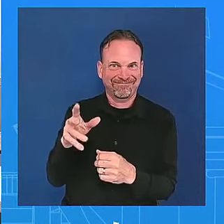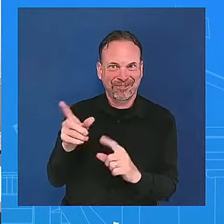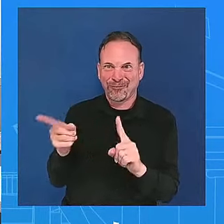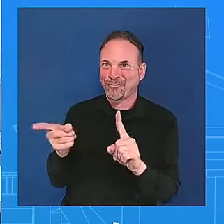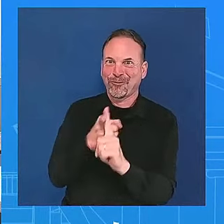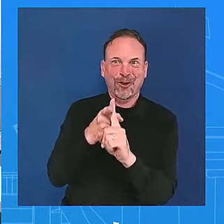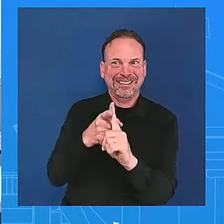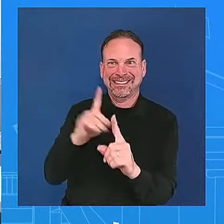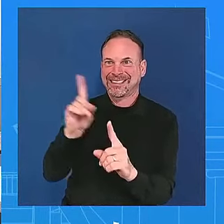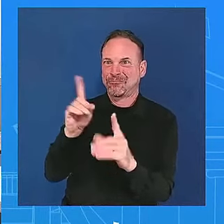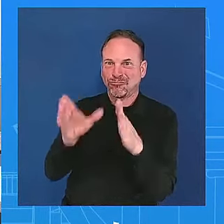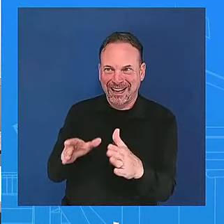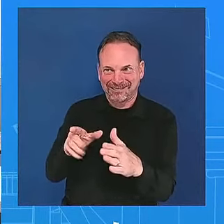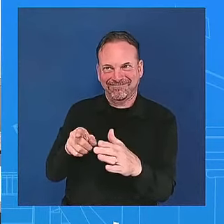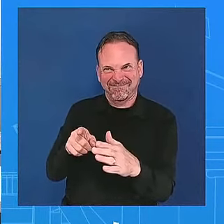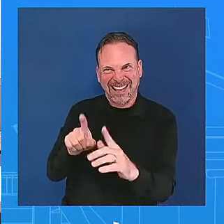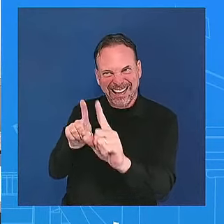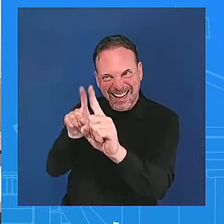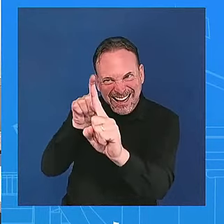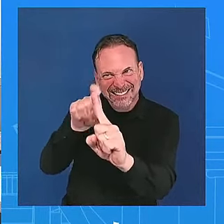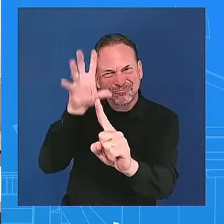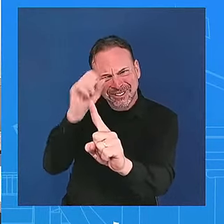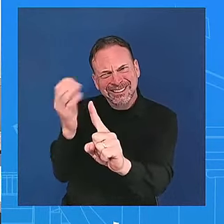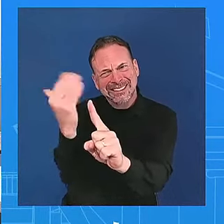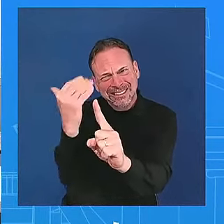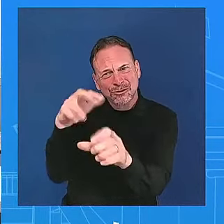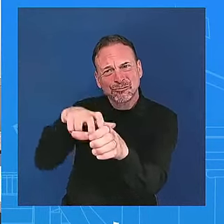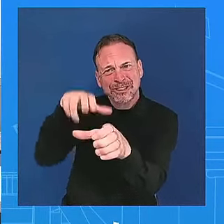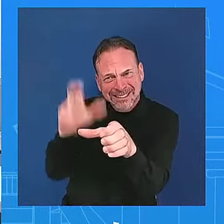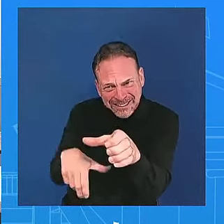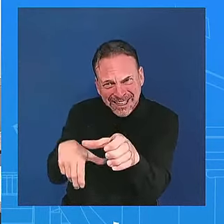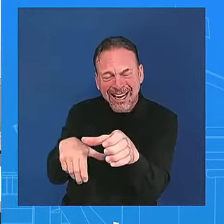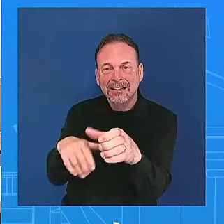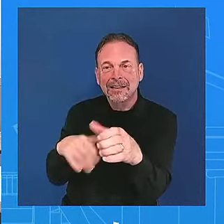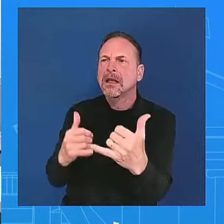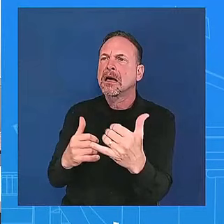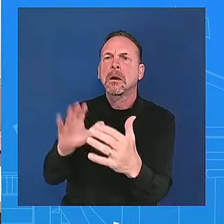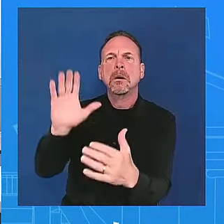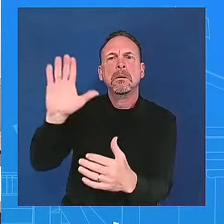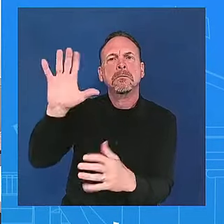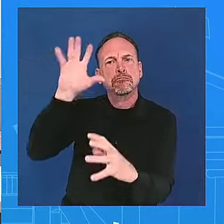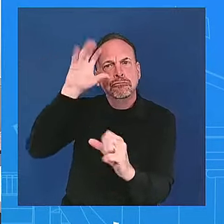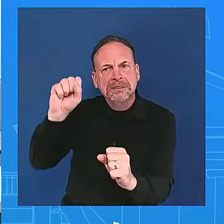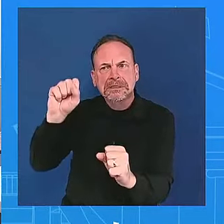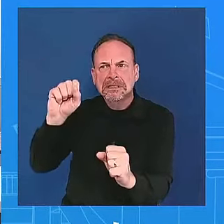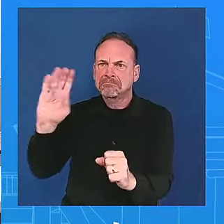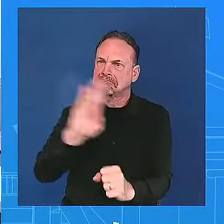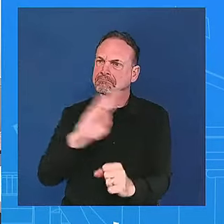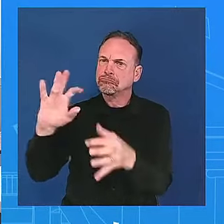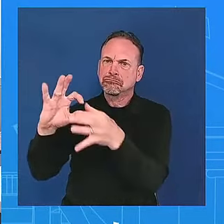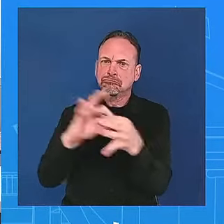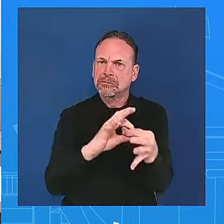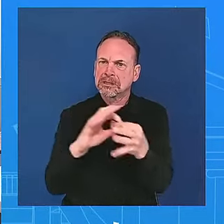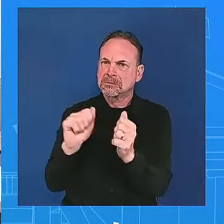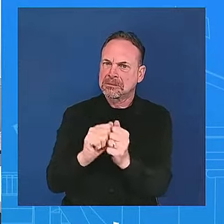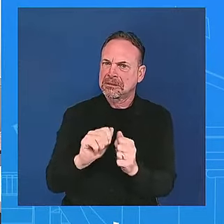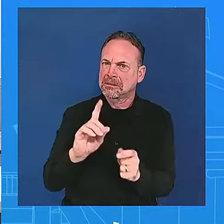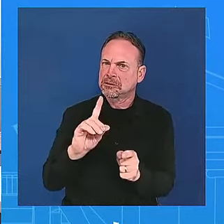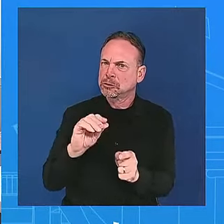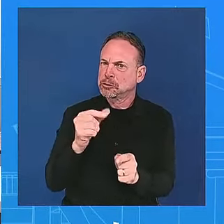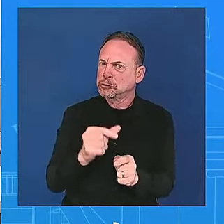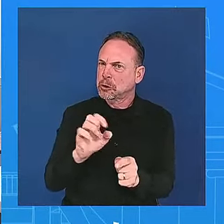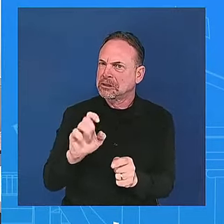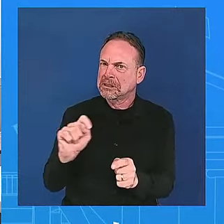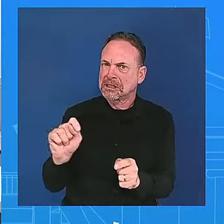president's relationships with some of these members affected by them if if they they were among you know the 30 or so to call for the